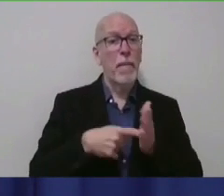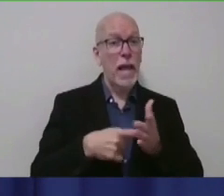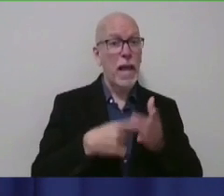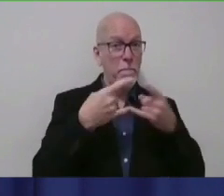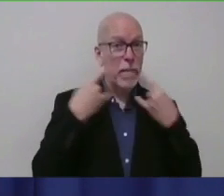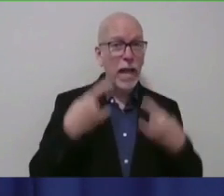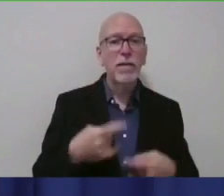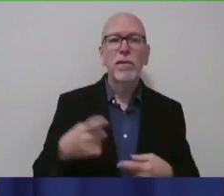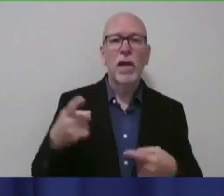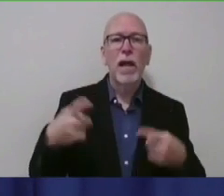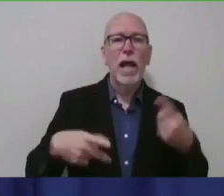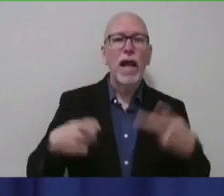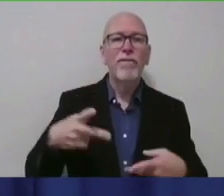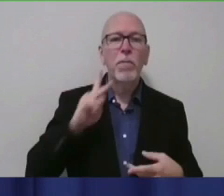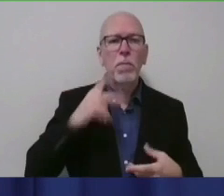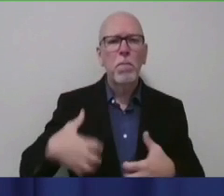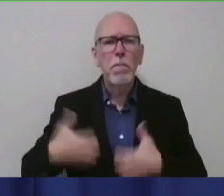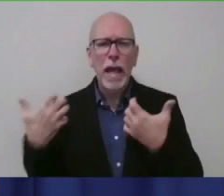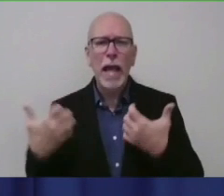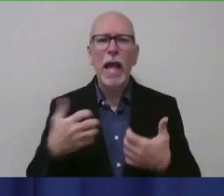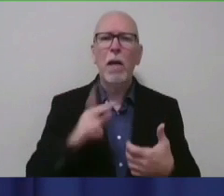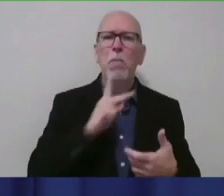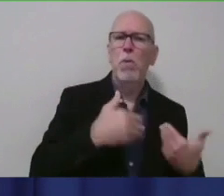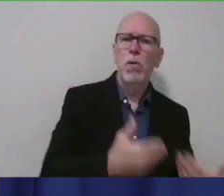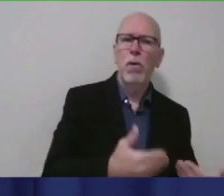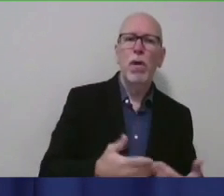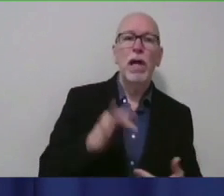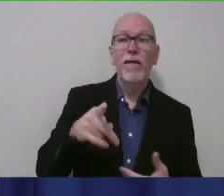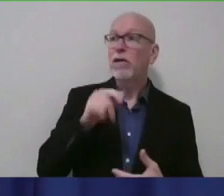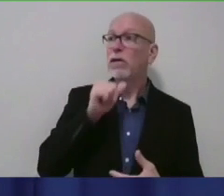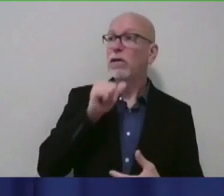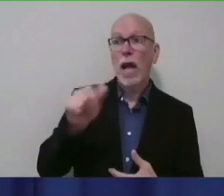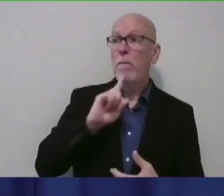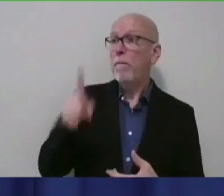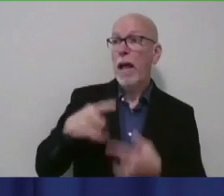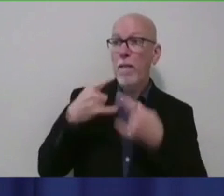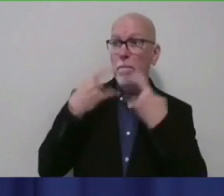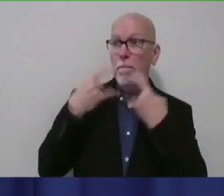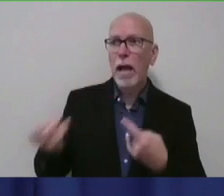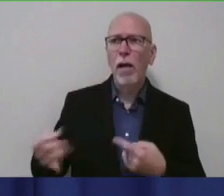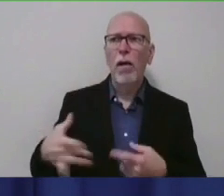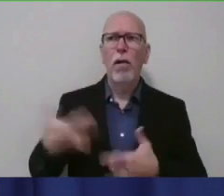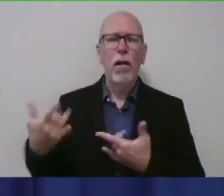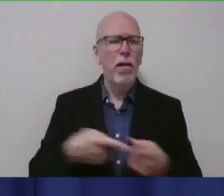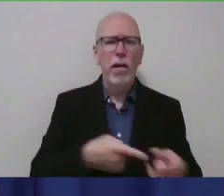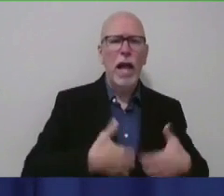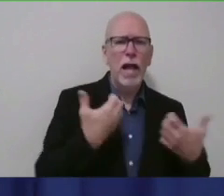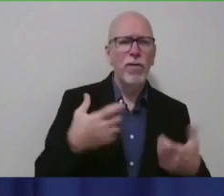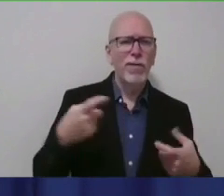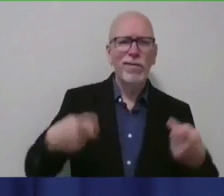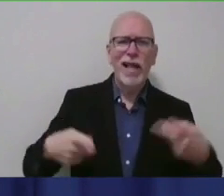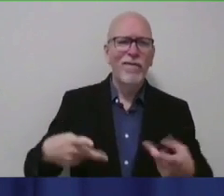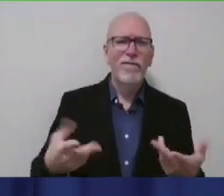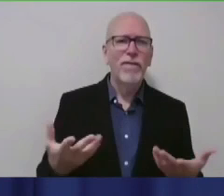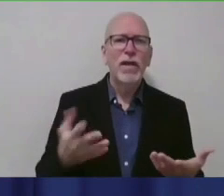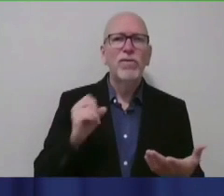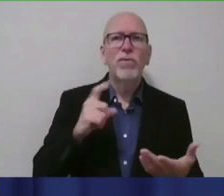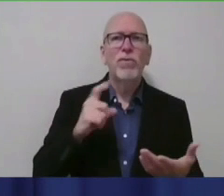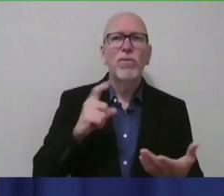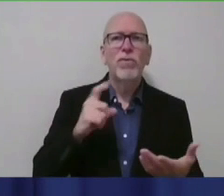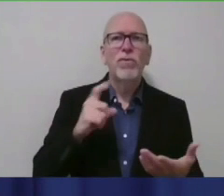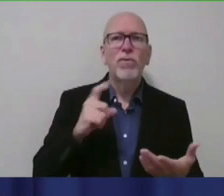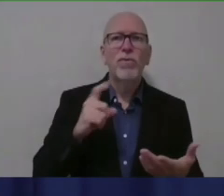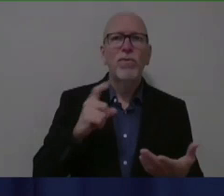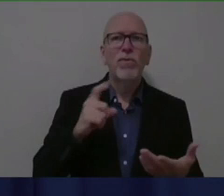of people are angry. If you don't mandate masks, 50% of people are angry. And I understand. And I think no one should be criticized